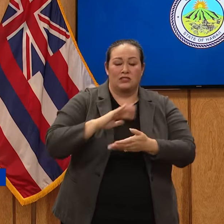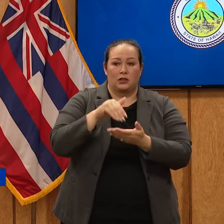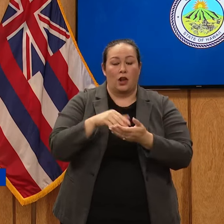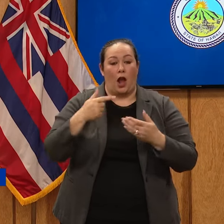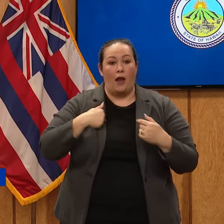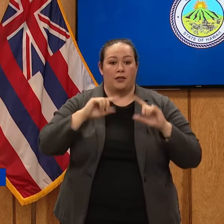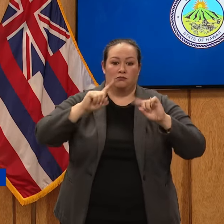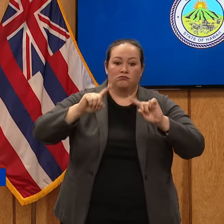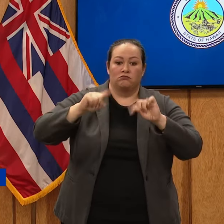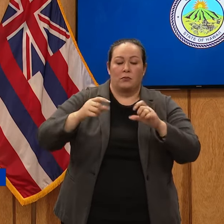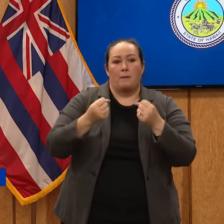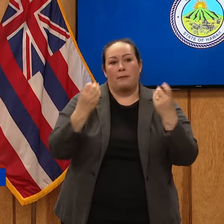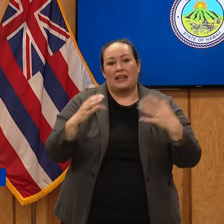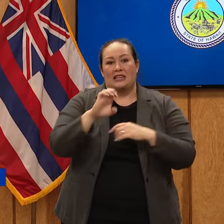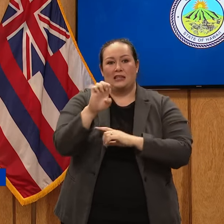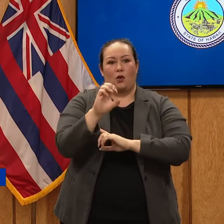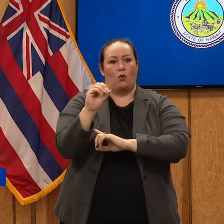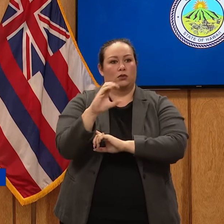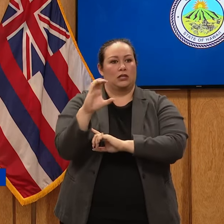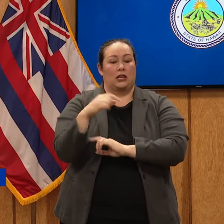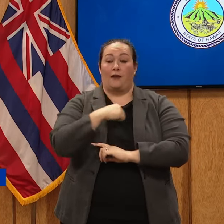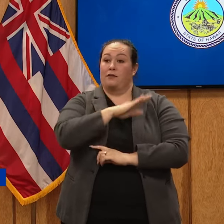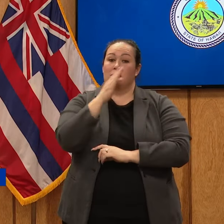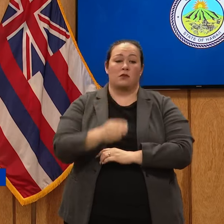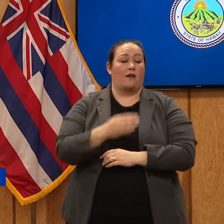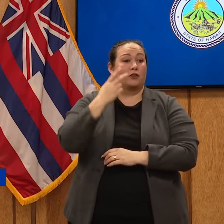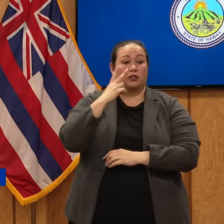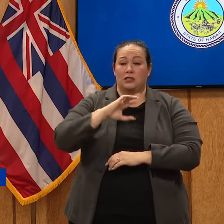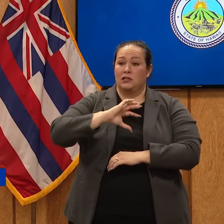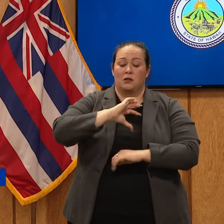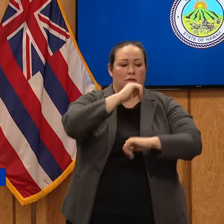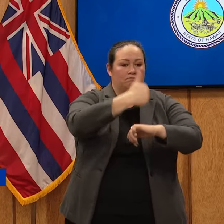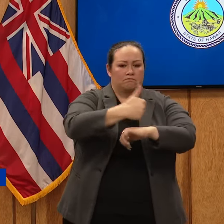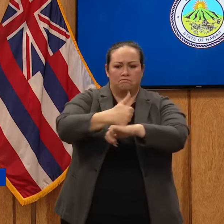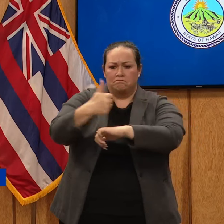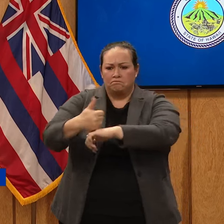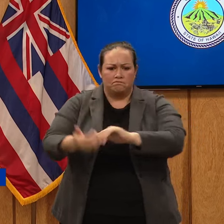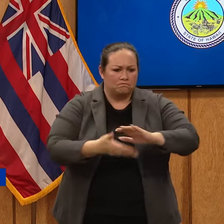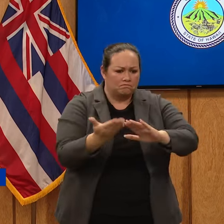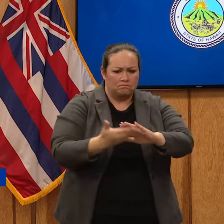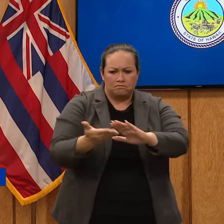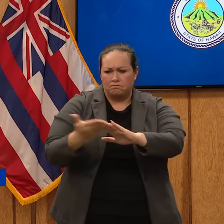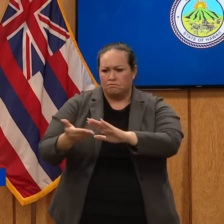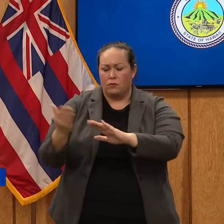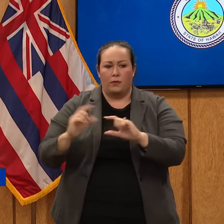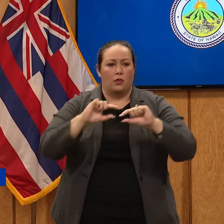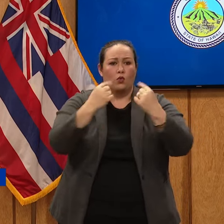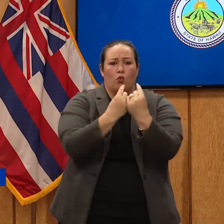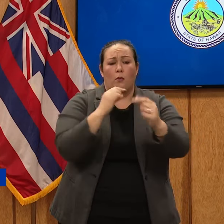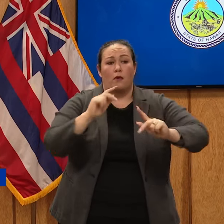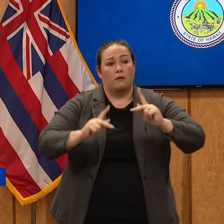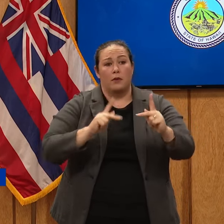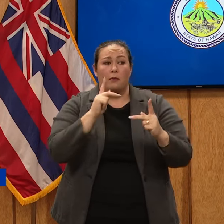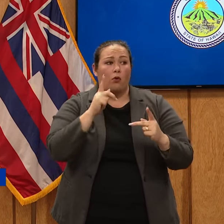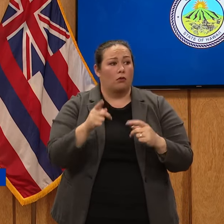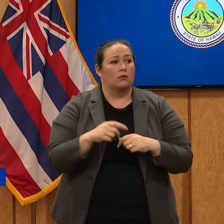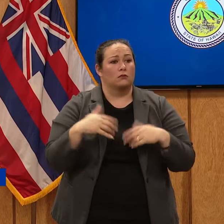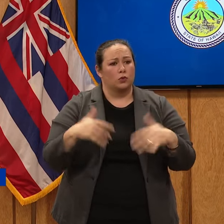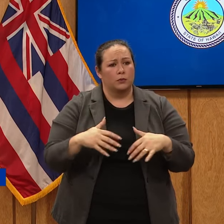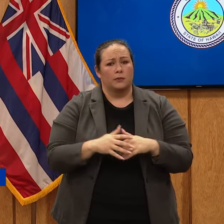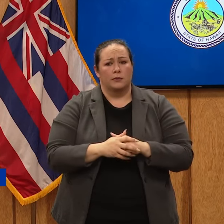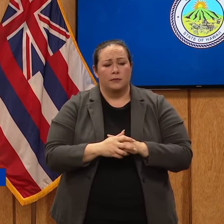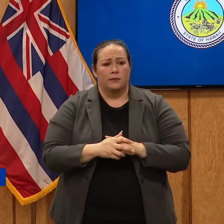EOCs, and I have never seen such an extraordinary group of individuals